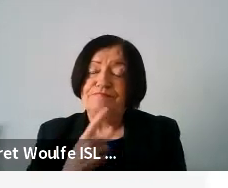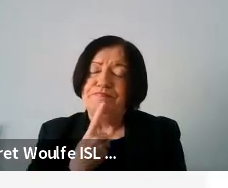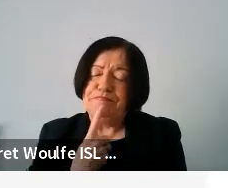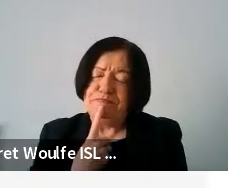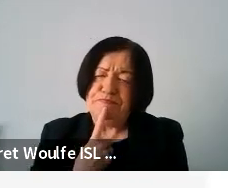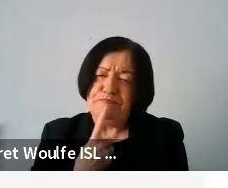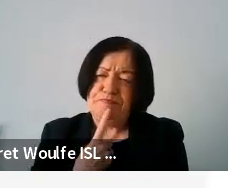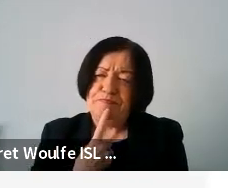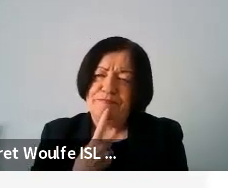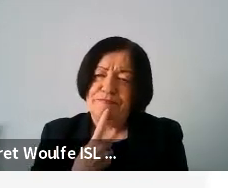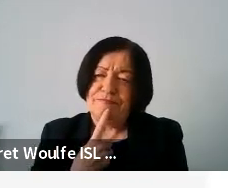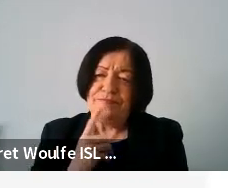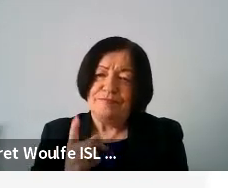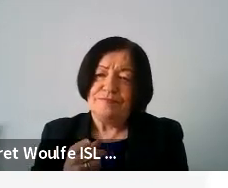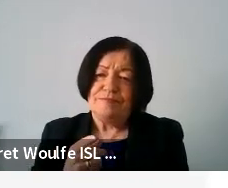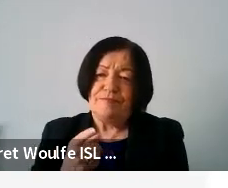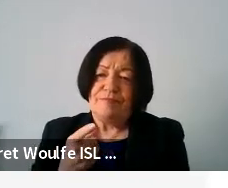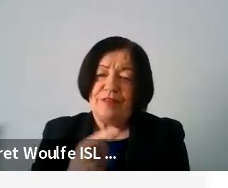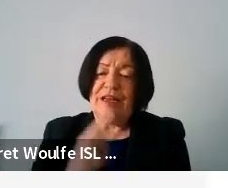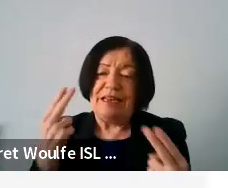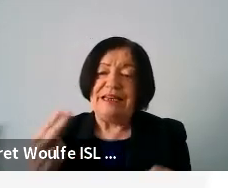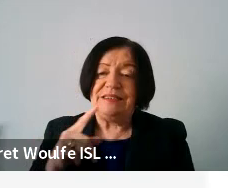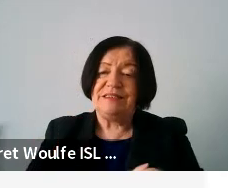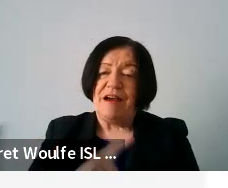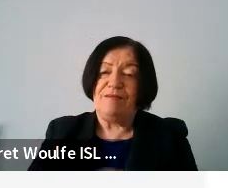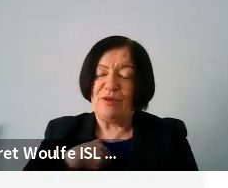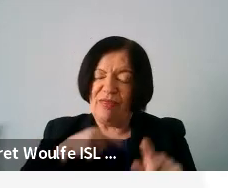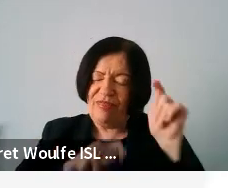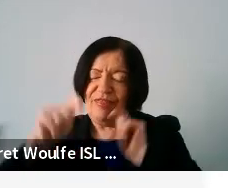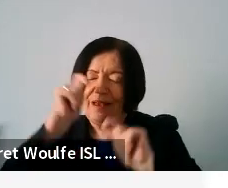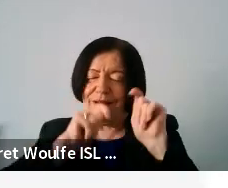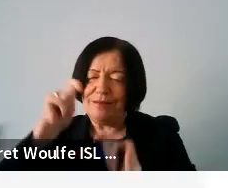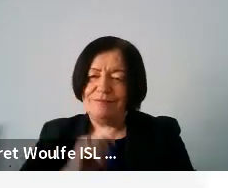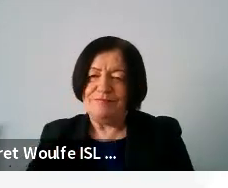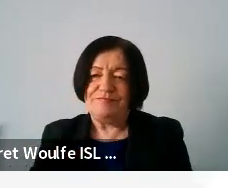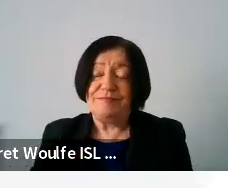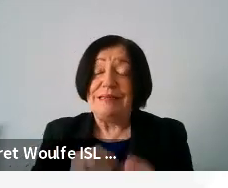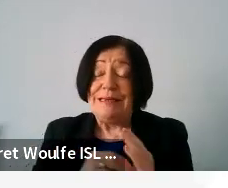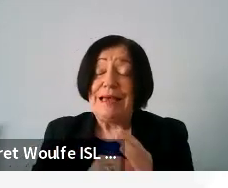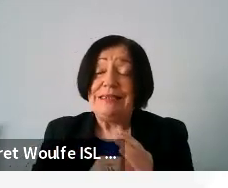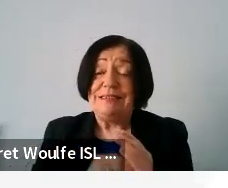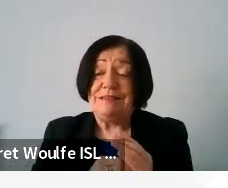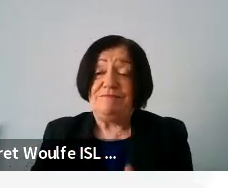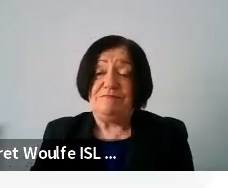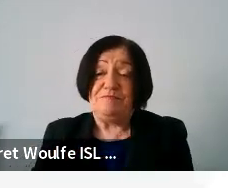Yeah. Well, they need a bit of time to think about it. Yeah, sure.